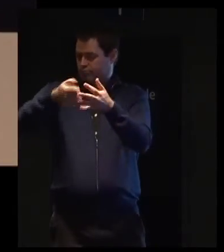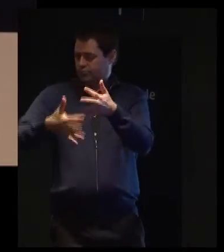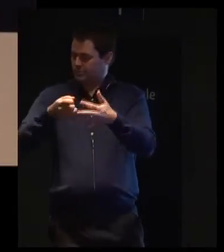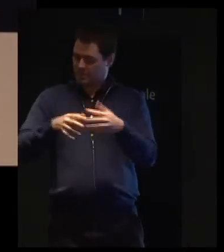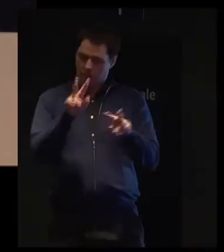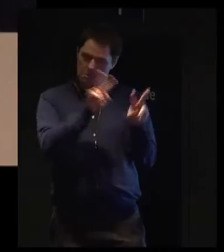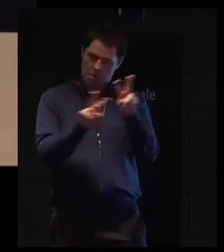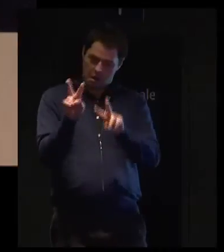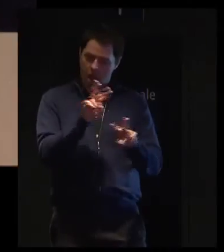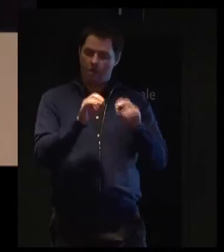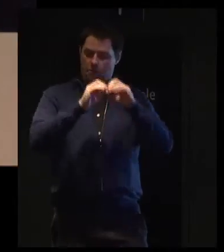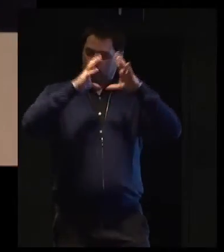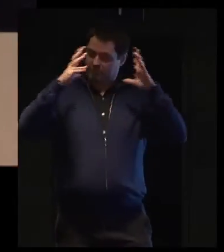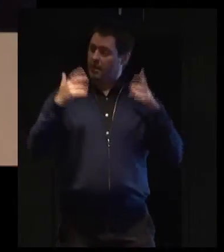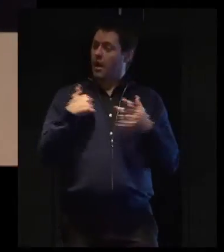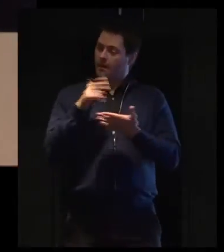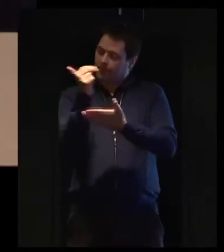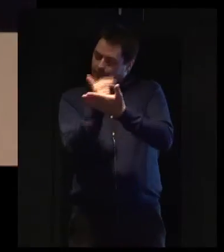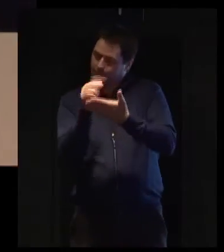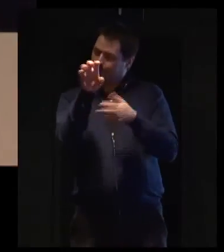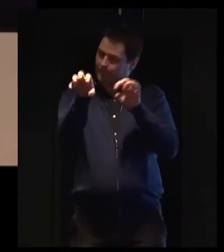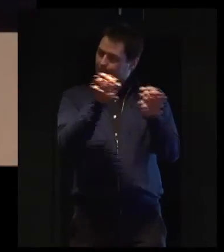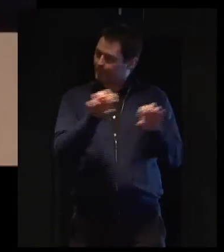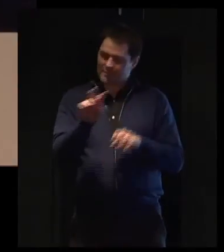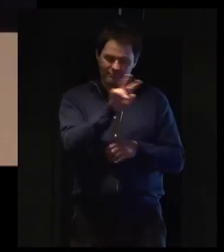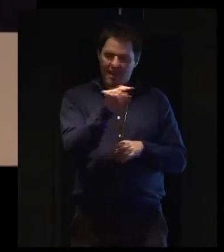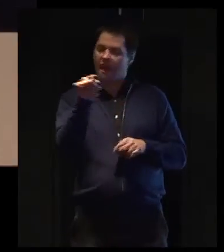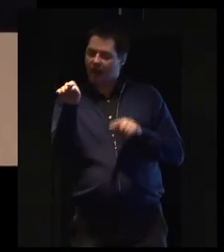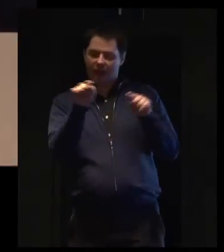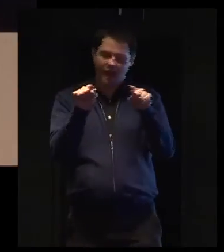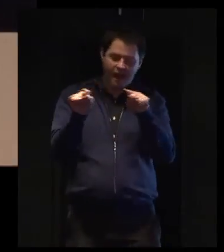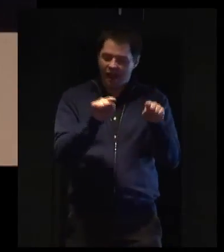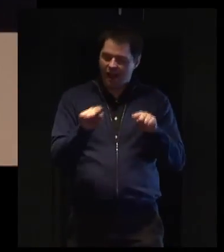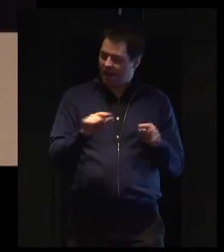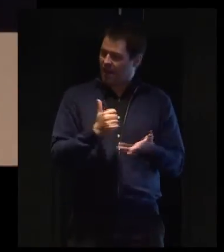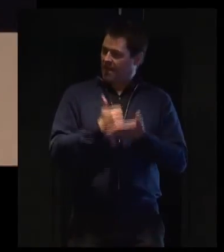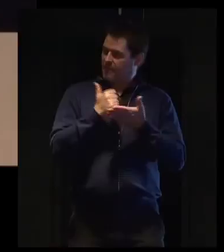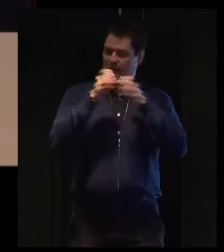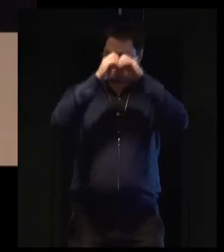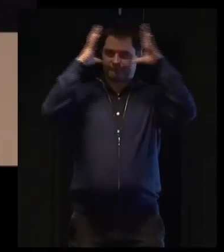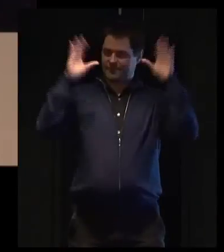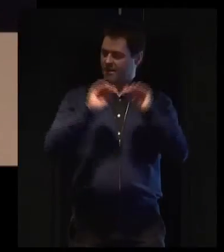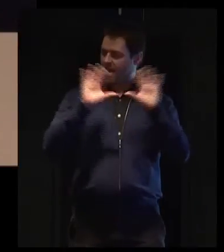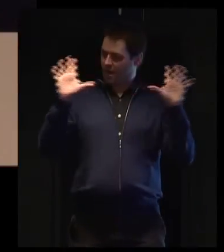It also uses pictures and illustrations to assist the understanding of each paragraph or sentence.